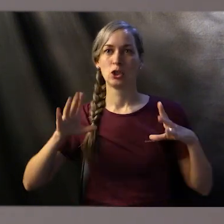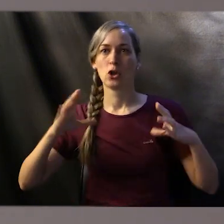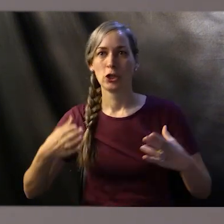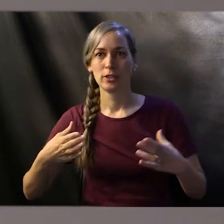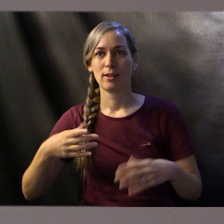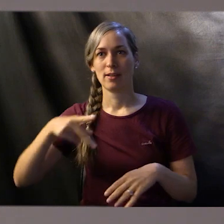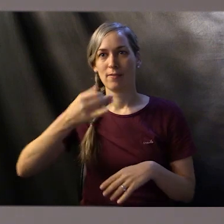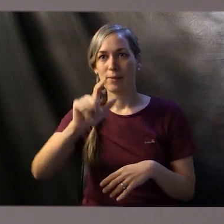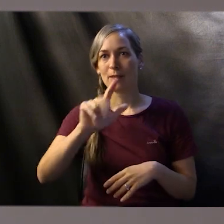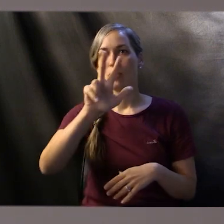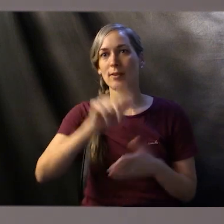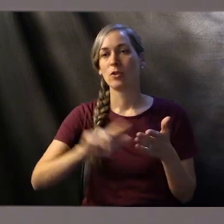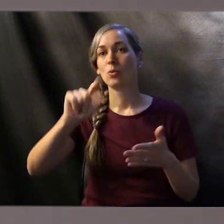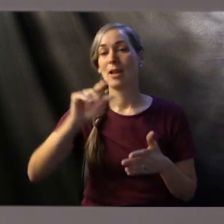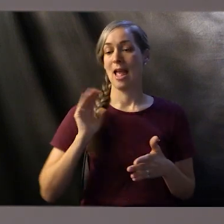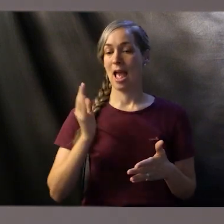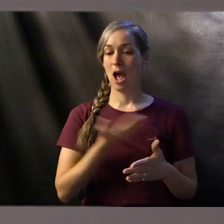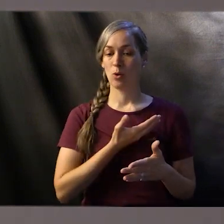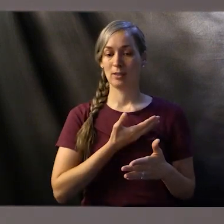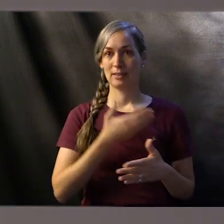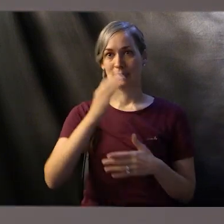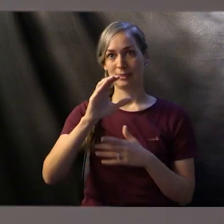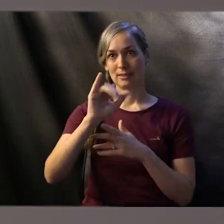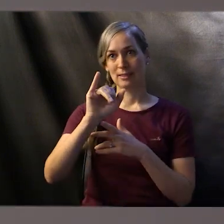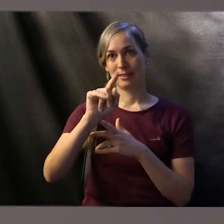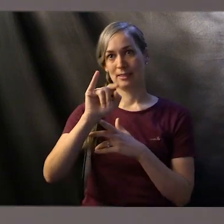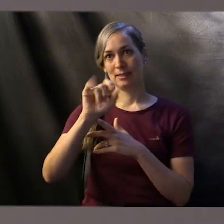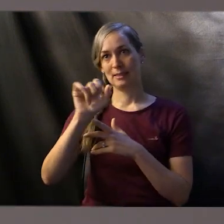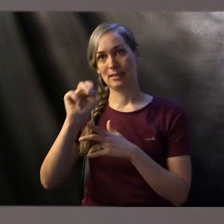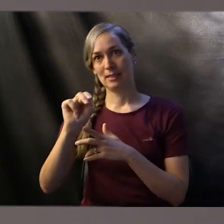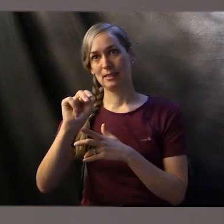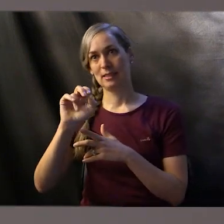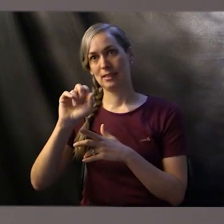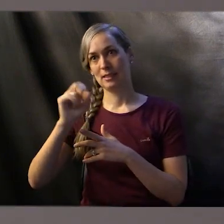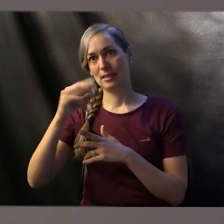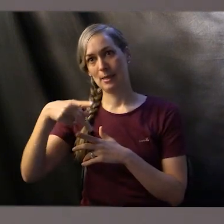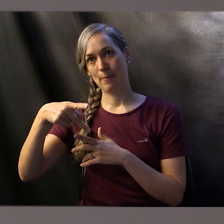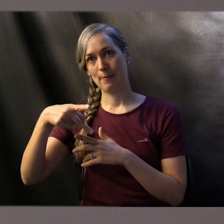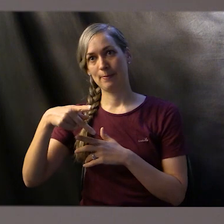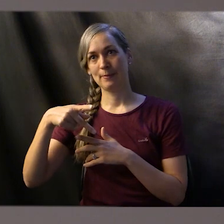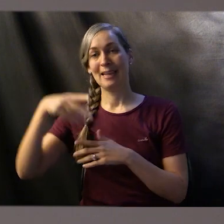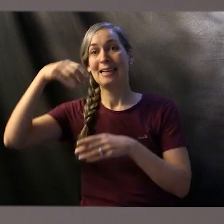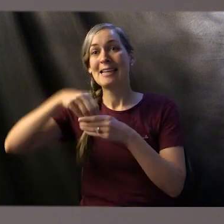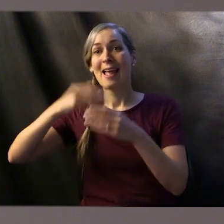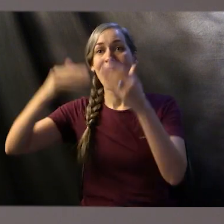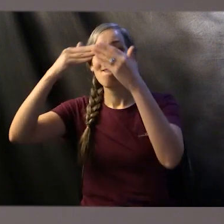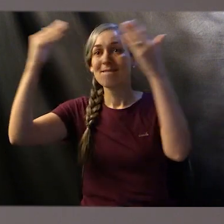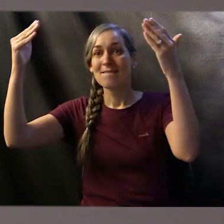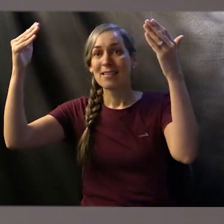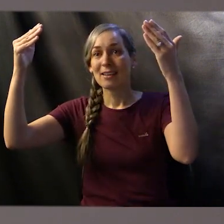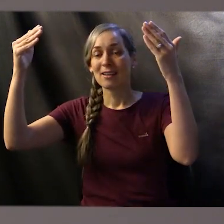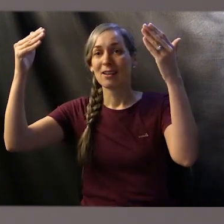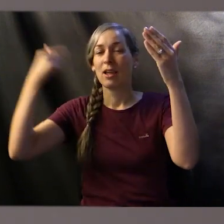Philippians 3 20 says, but our citizenship is in heaven and from it we await a Savior, the